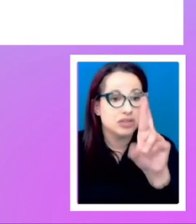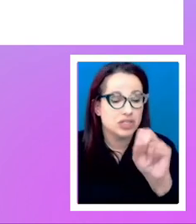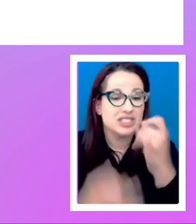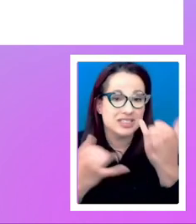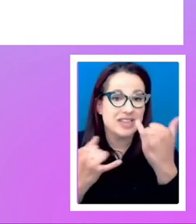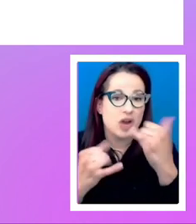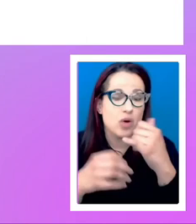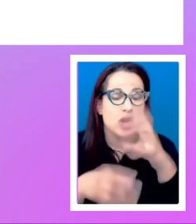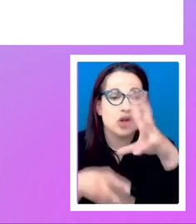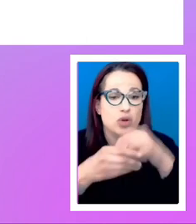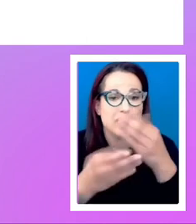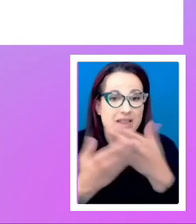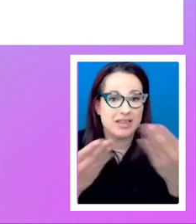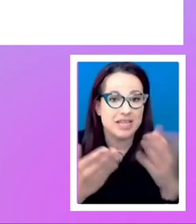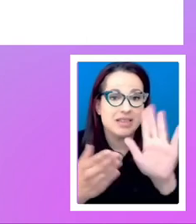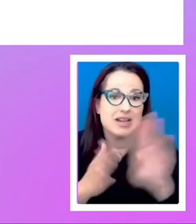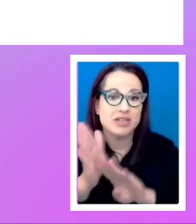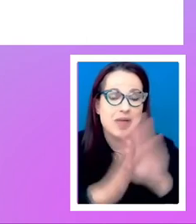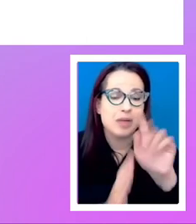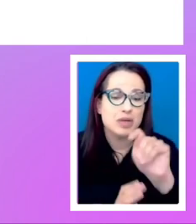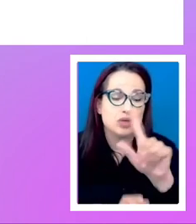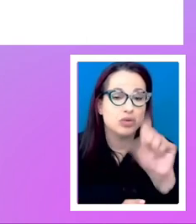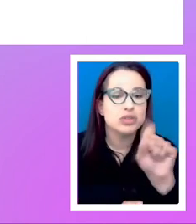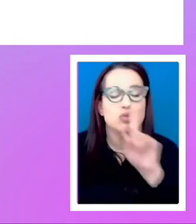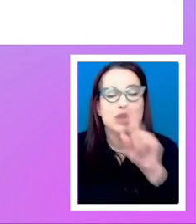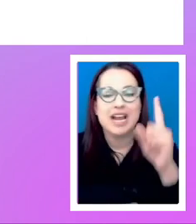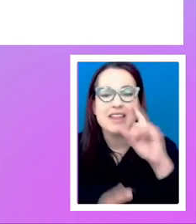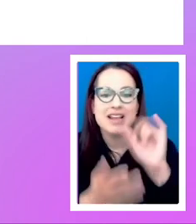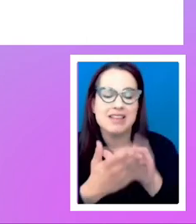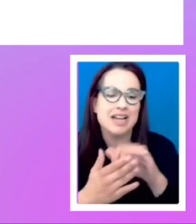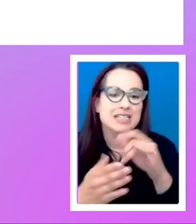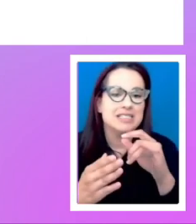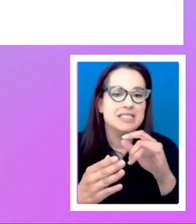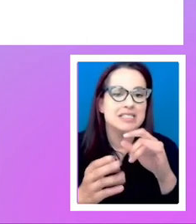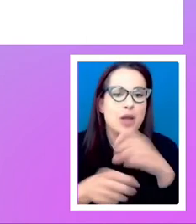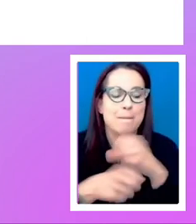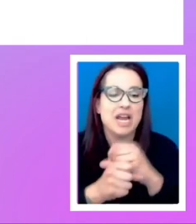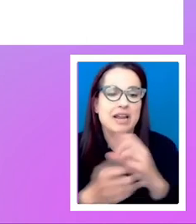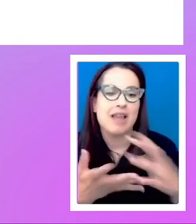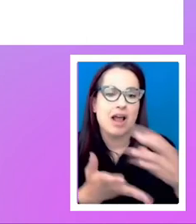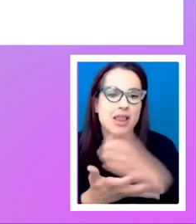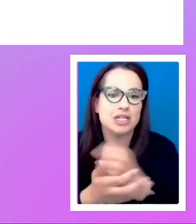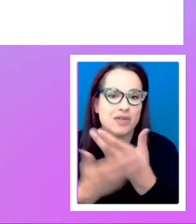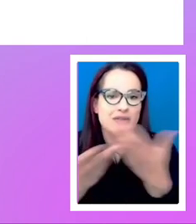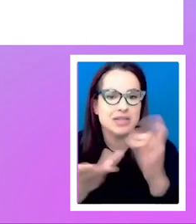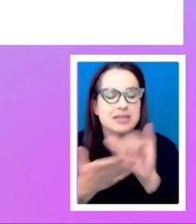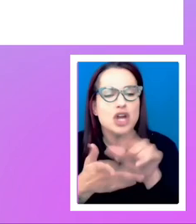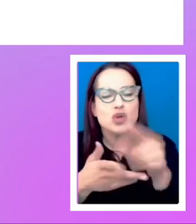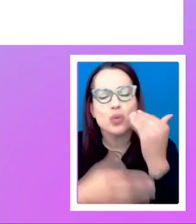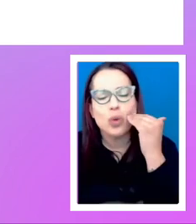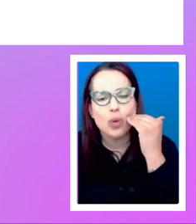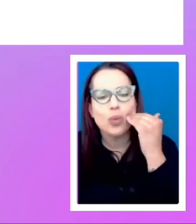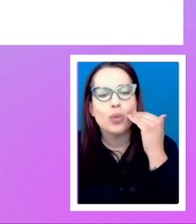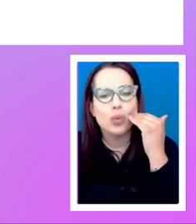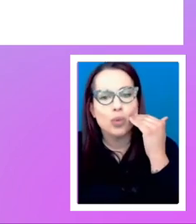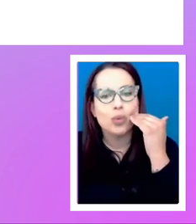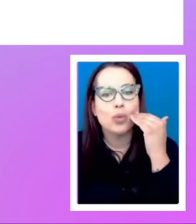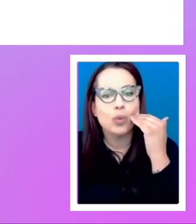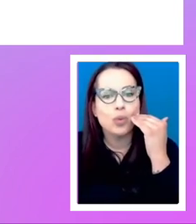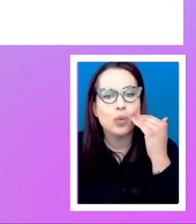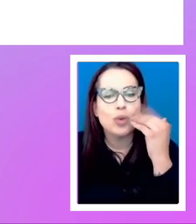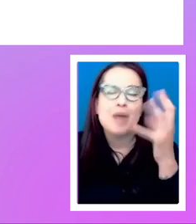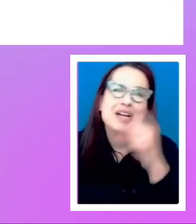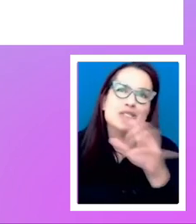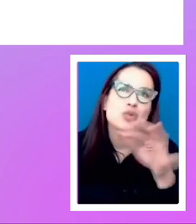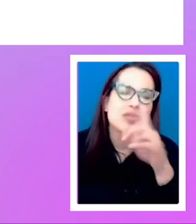Um, so, so really I think it's, it's creating that, uh, that collection of things that, know, I guess it's sort for me,